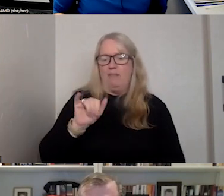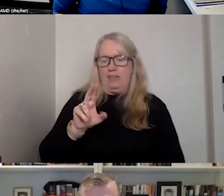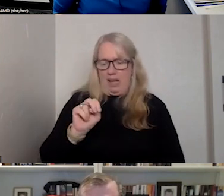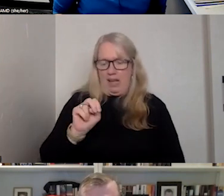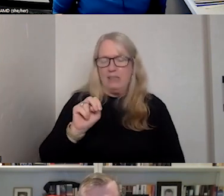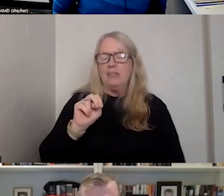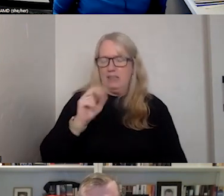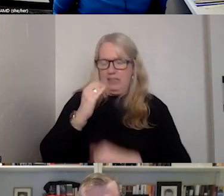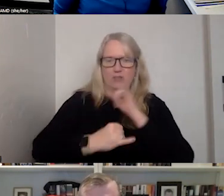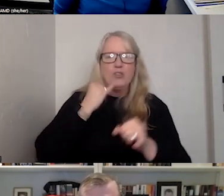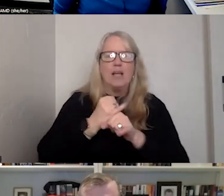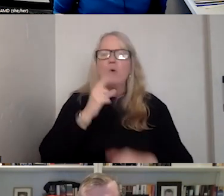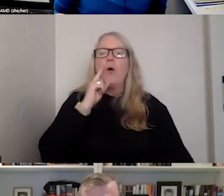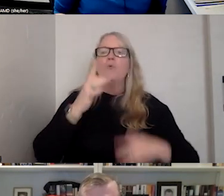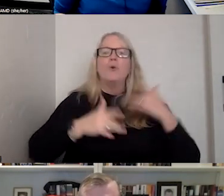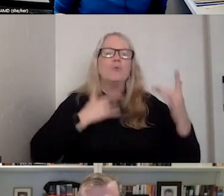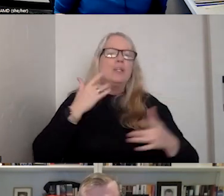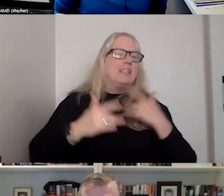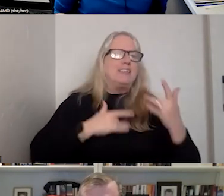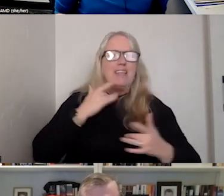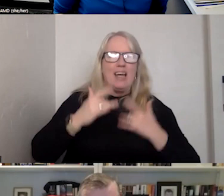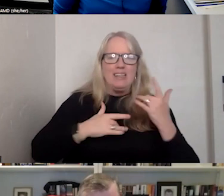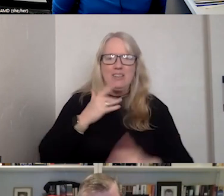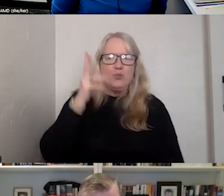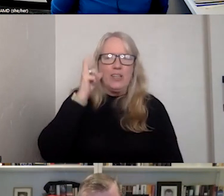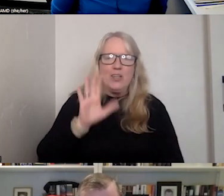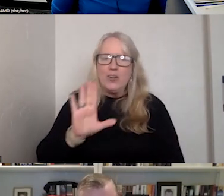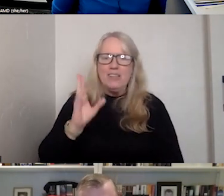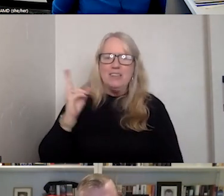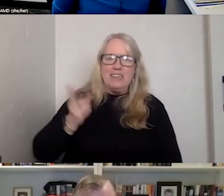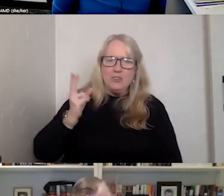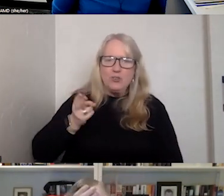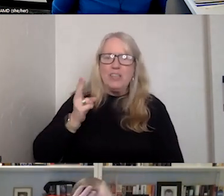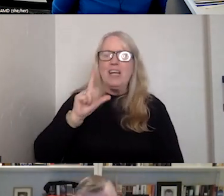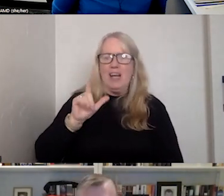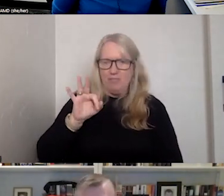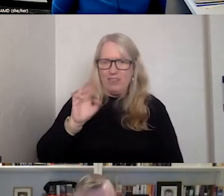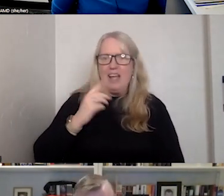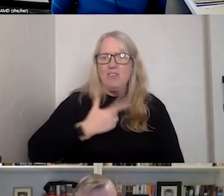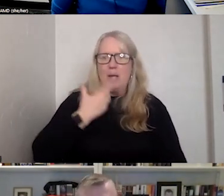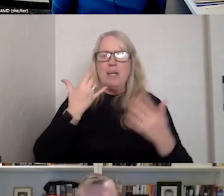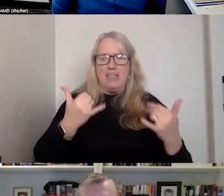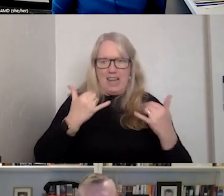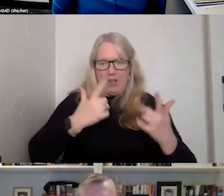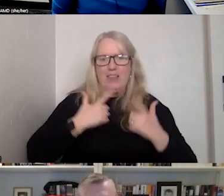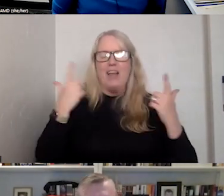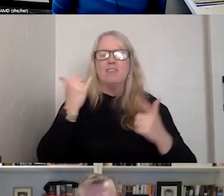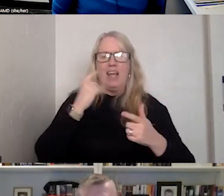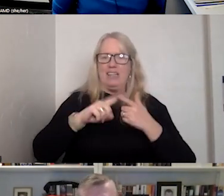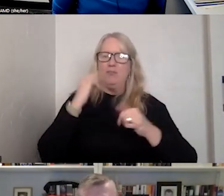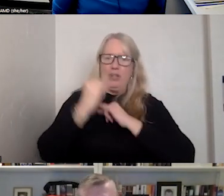And we're really excited to hear kind of the history of the Lifeline Australia and now Lifeline International.